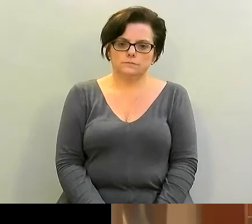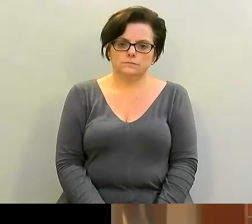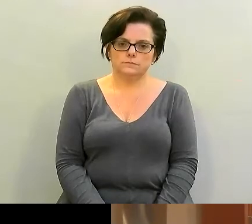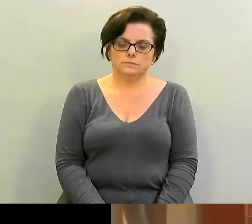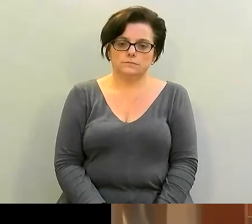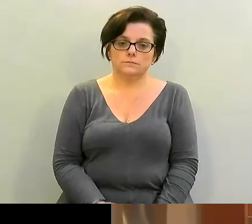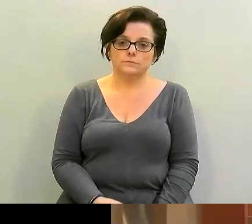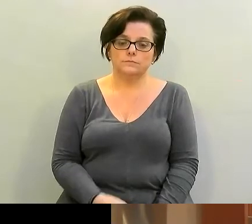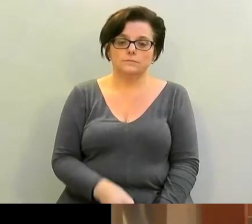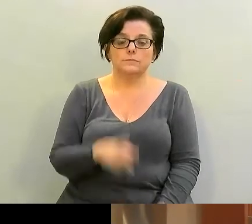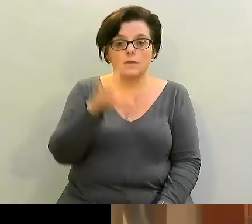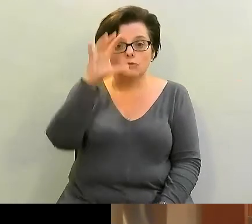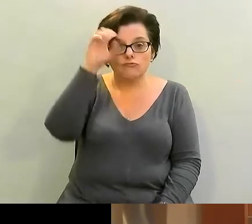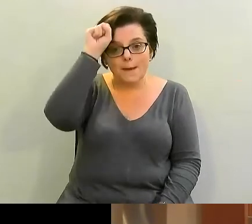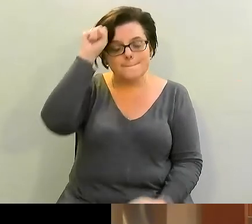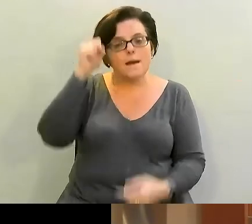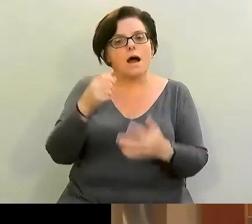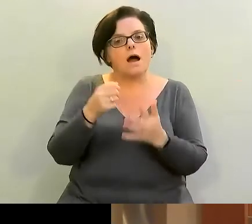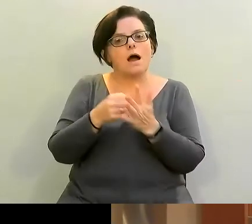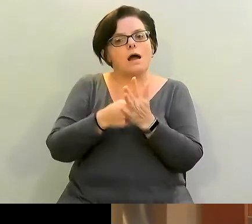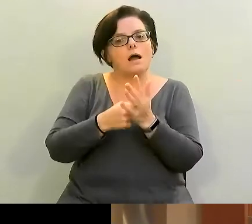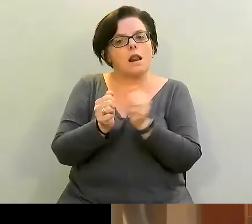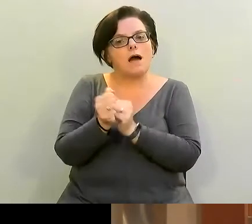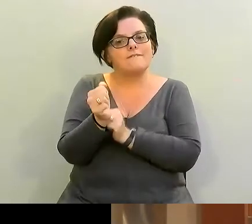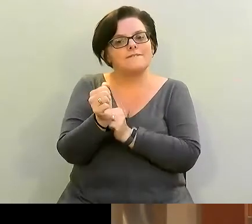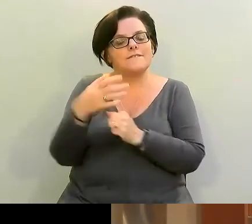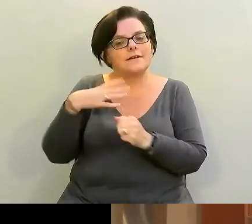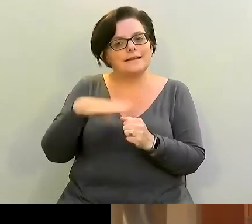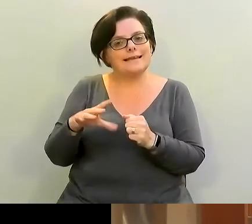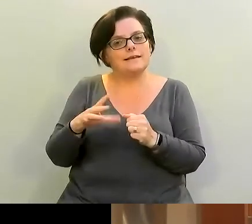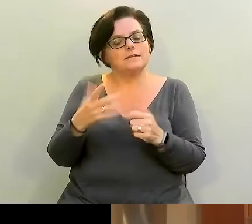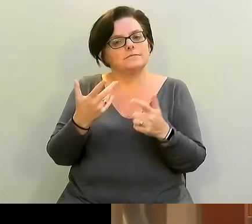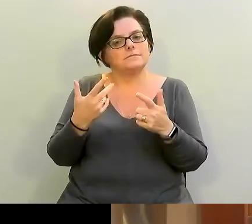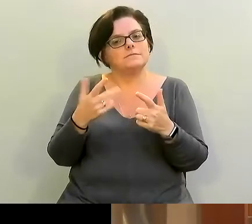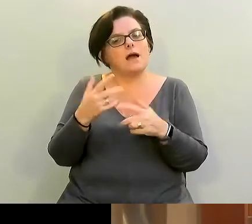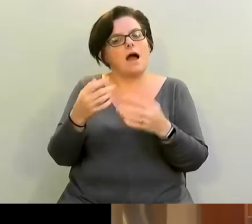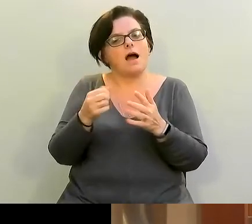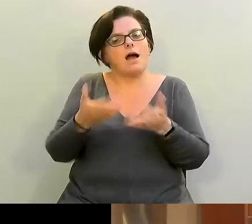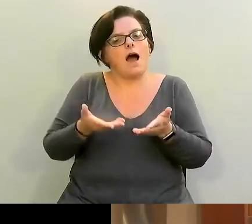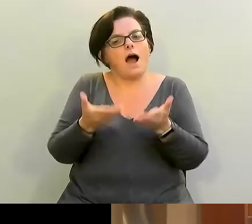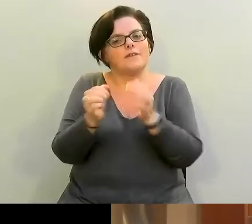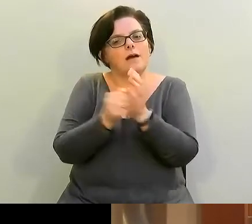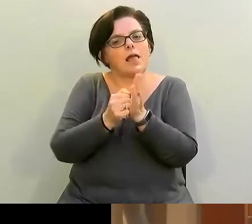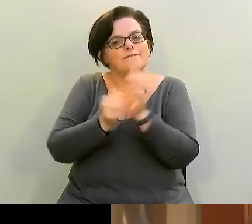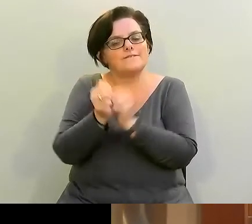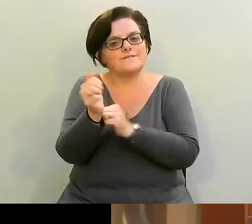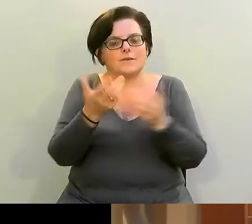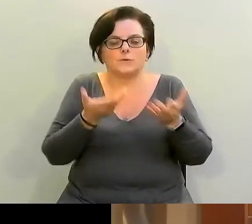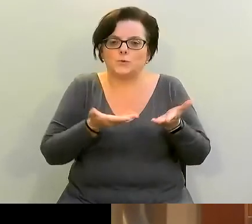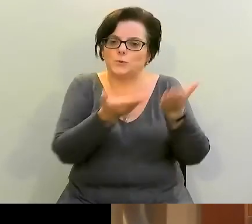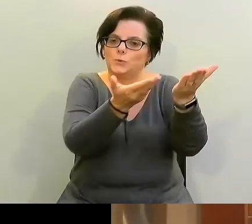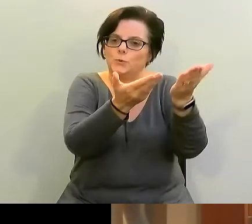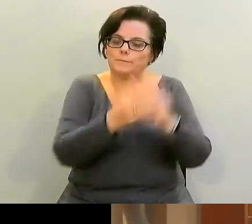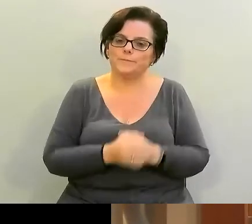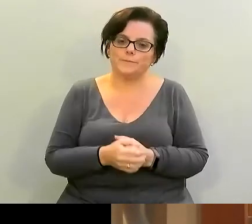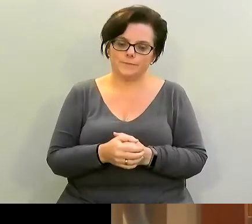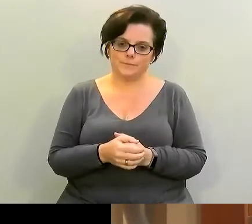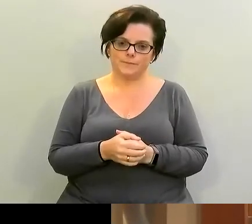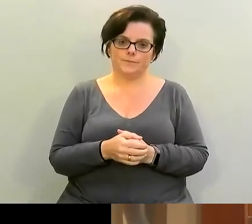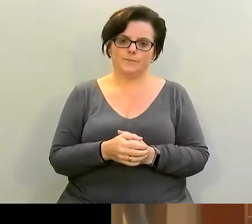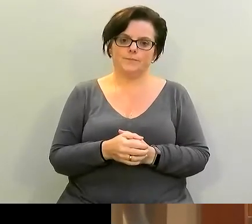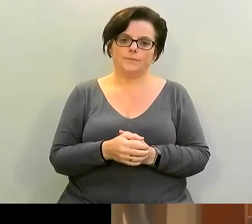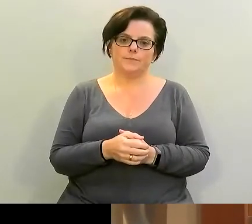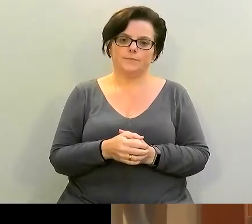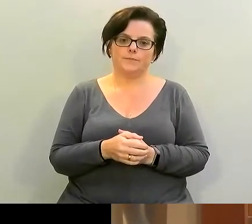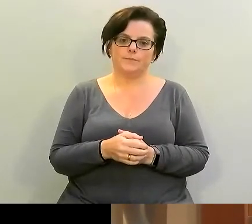so to have your oven gloves ready for when you need to take it out great so now before we go